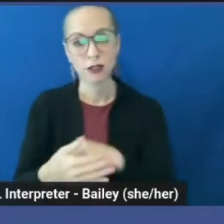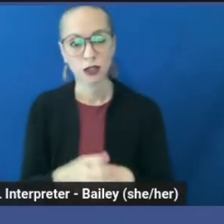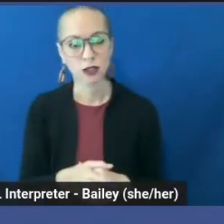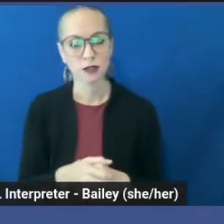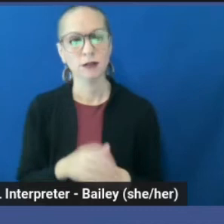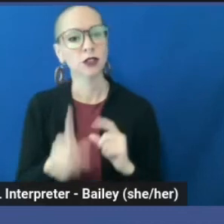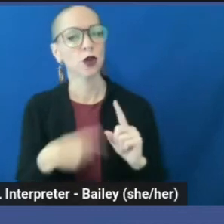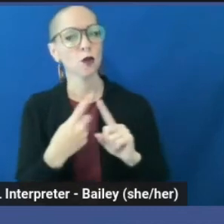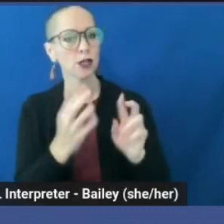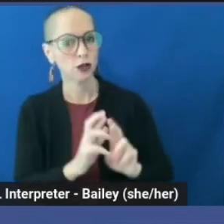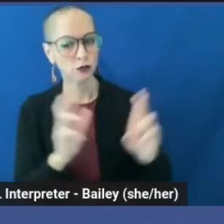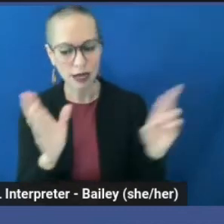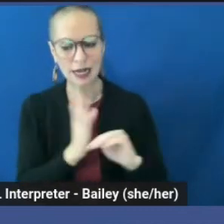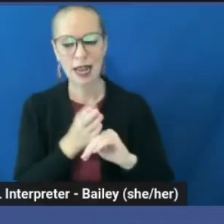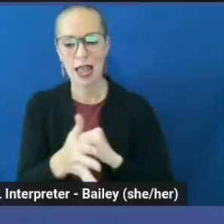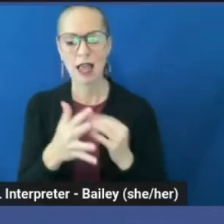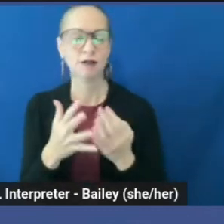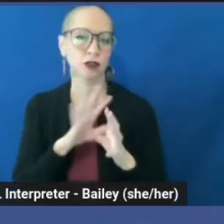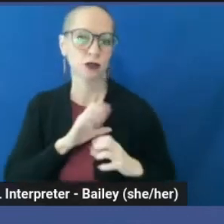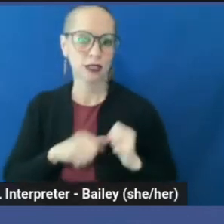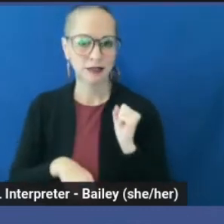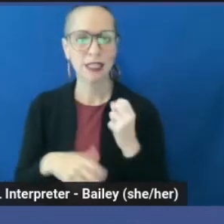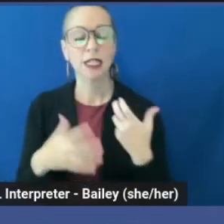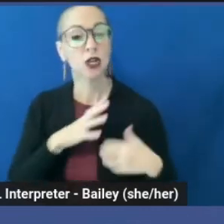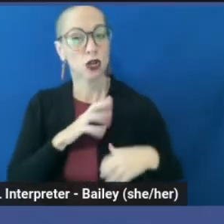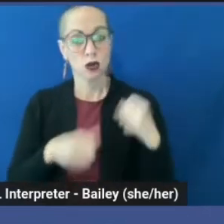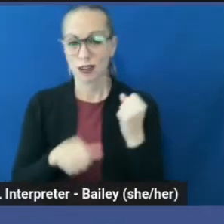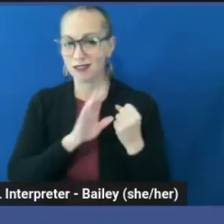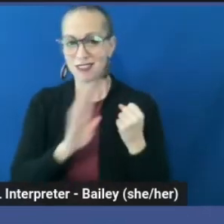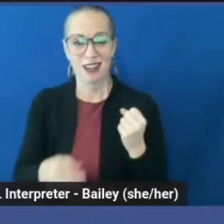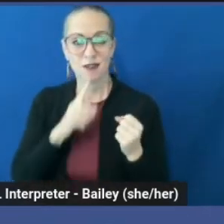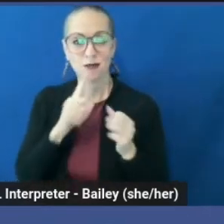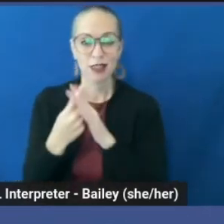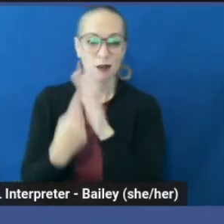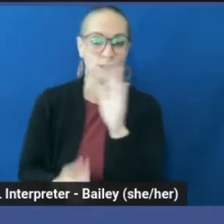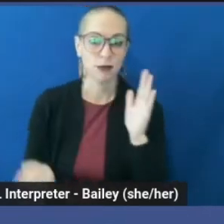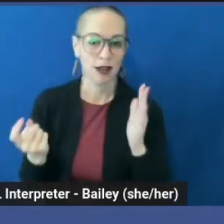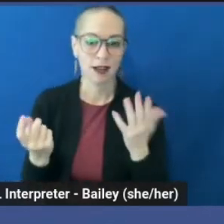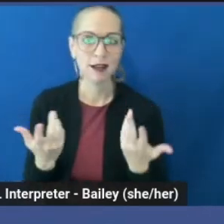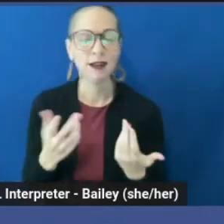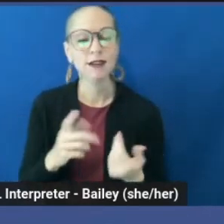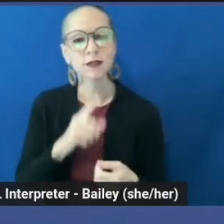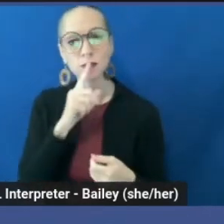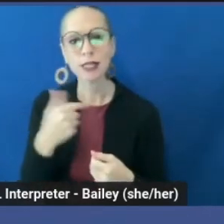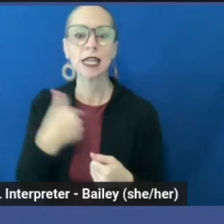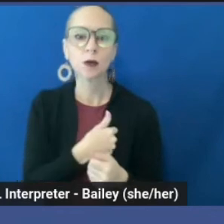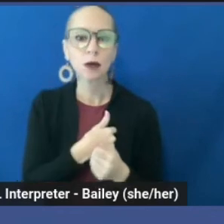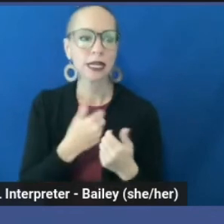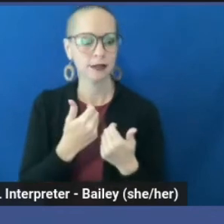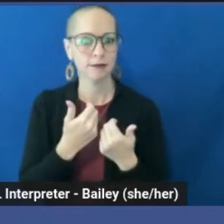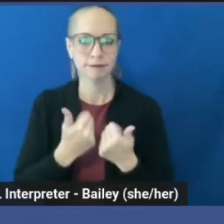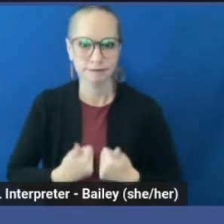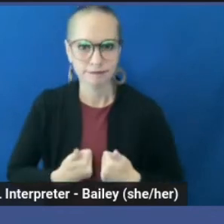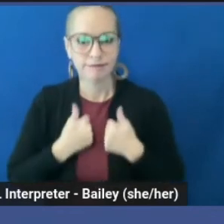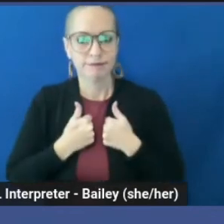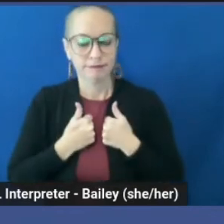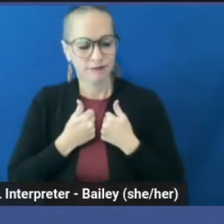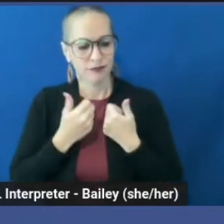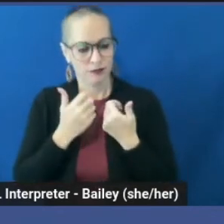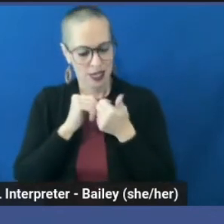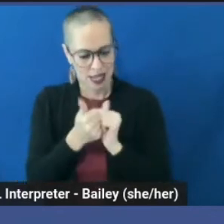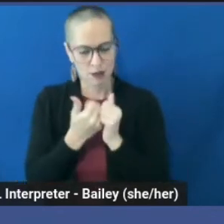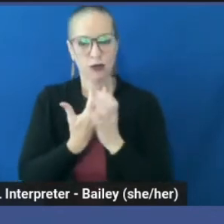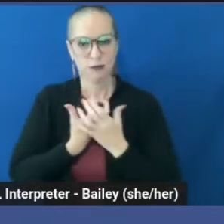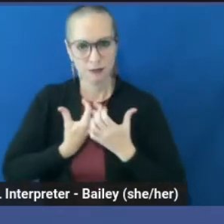ready after grieving. Grief never really goes away. Instead, we grow around it. I found Sex